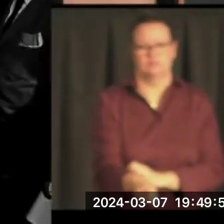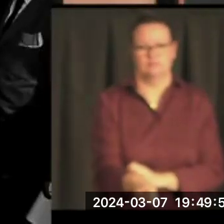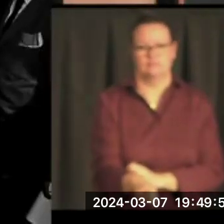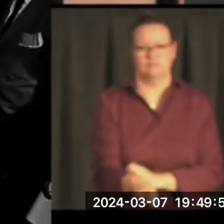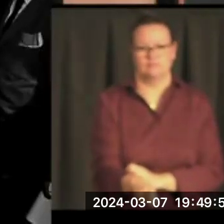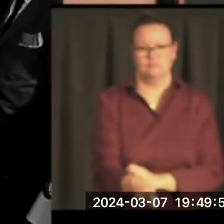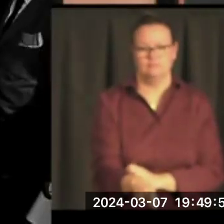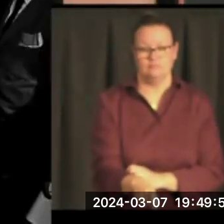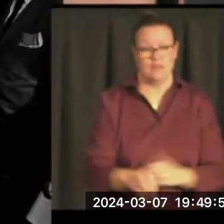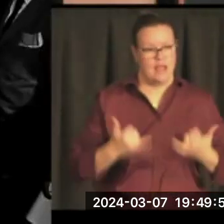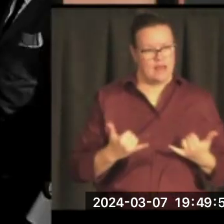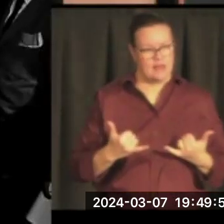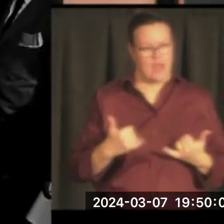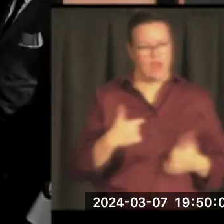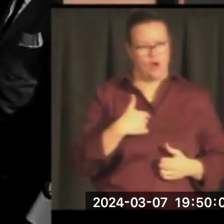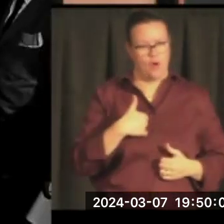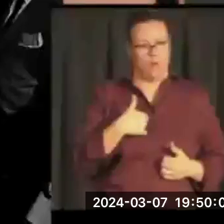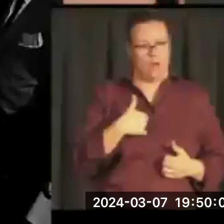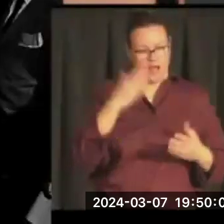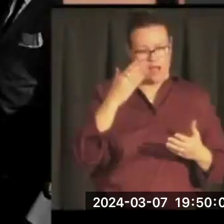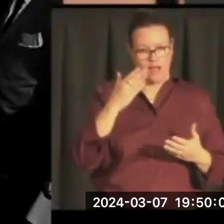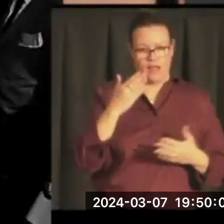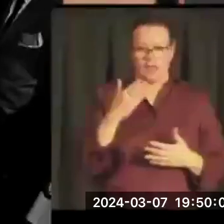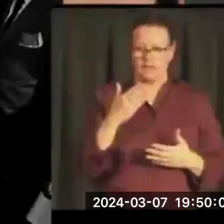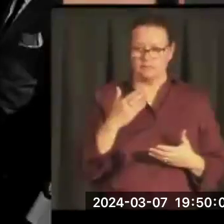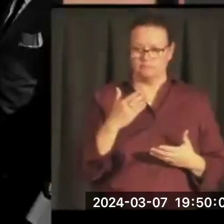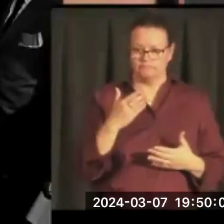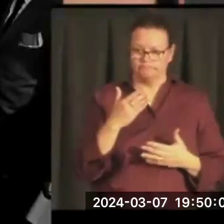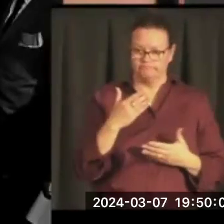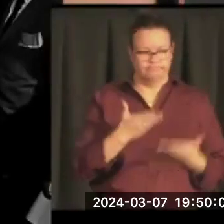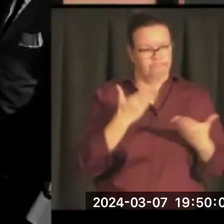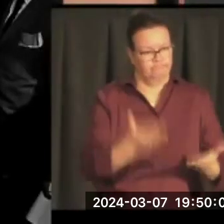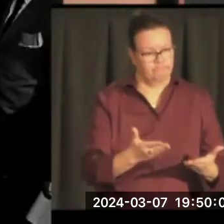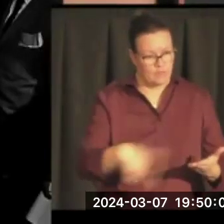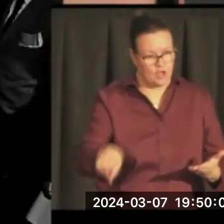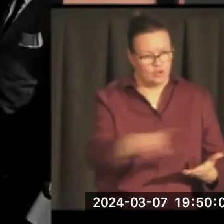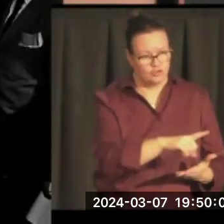I now move that the Senate proceed to consider the Civil Rights Bill.